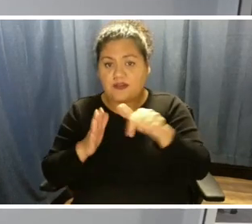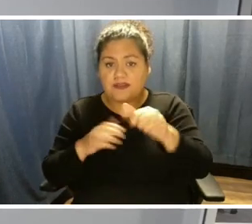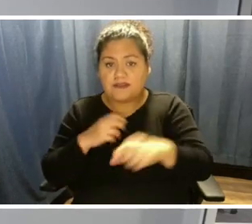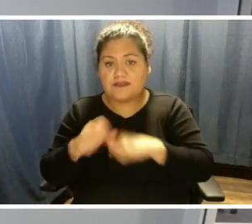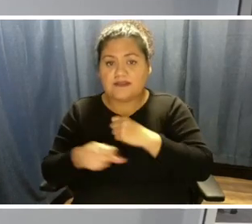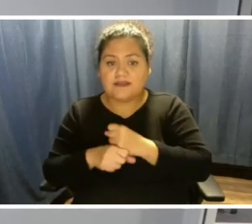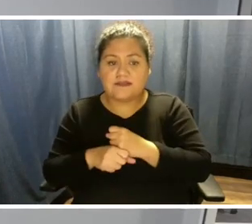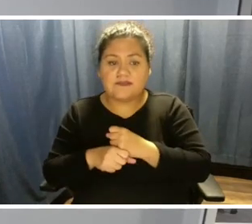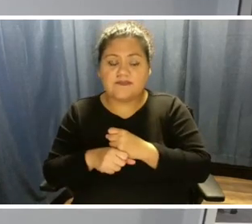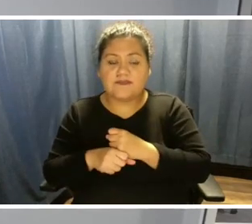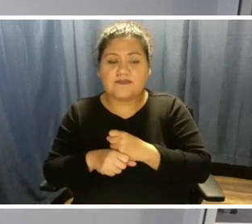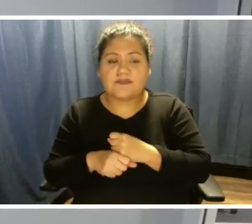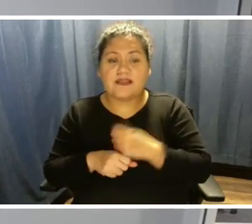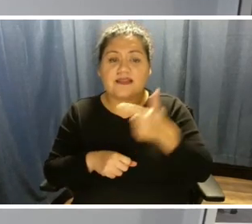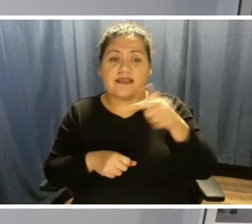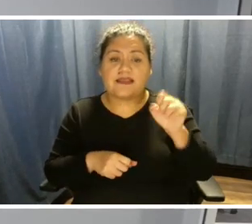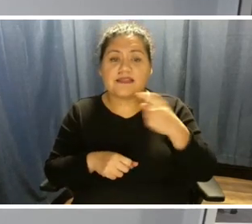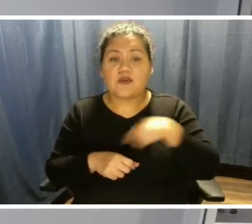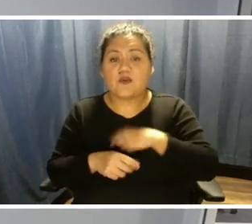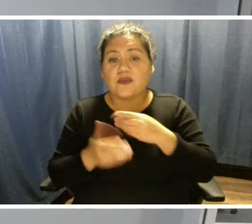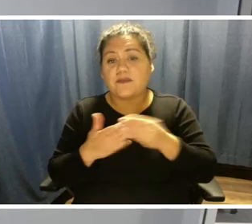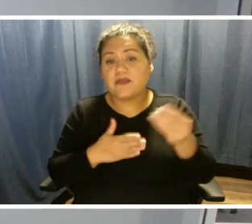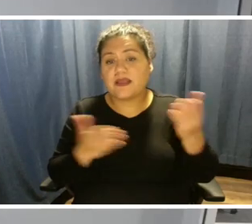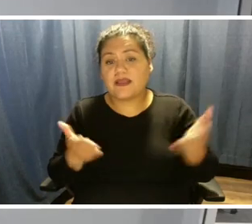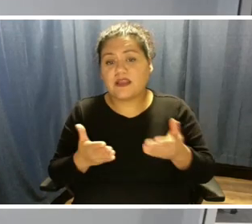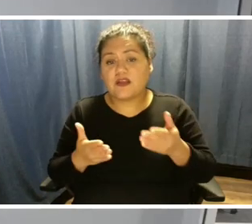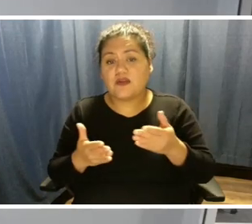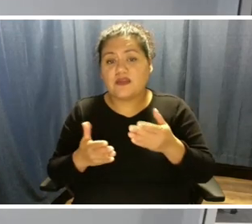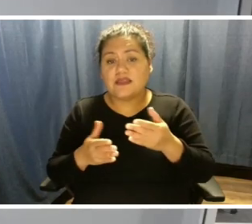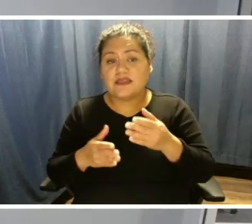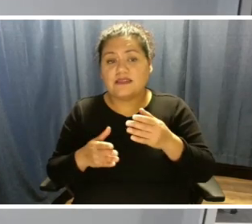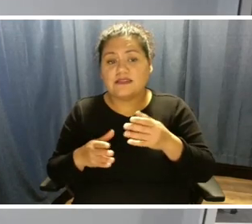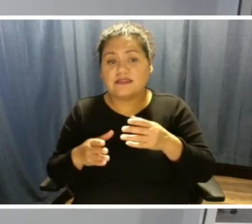The gas we buy here is sourced within Texas.